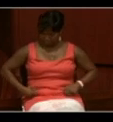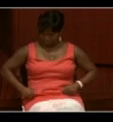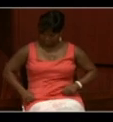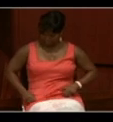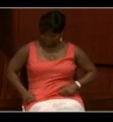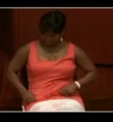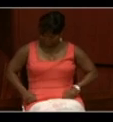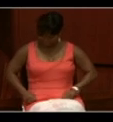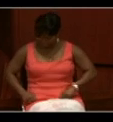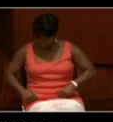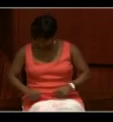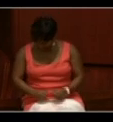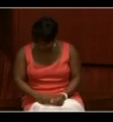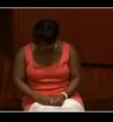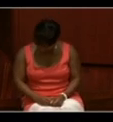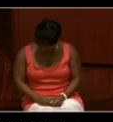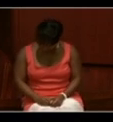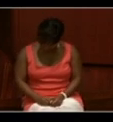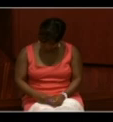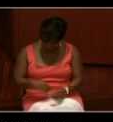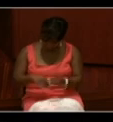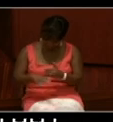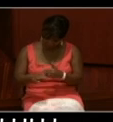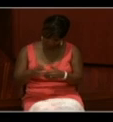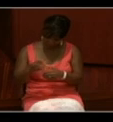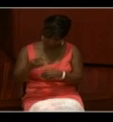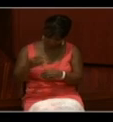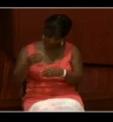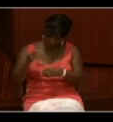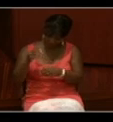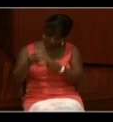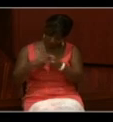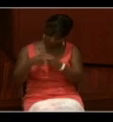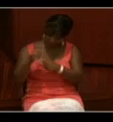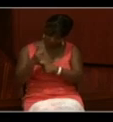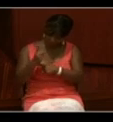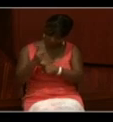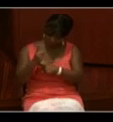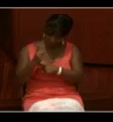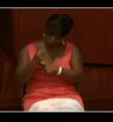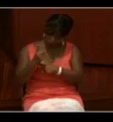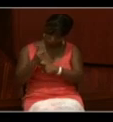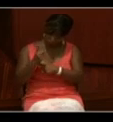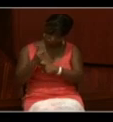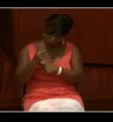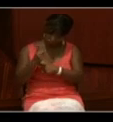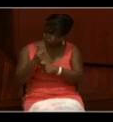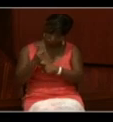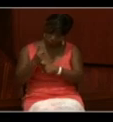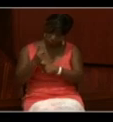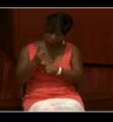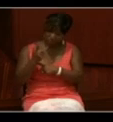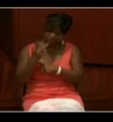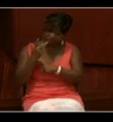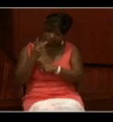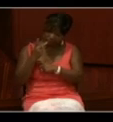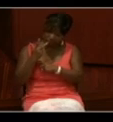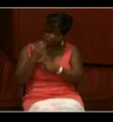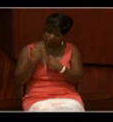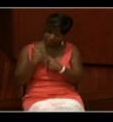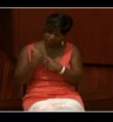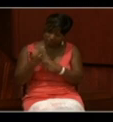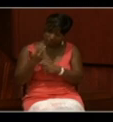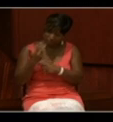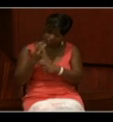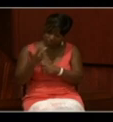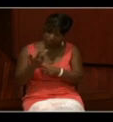Okay. So in the holdings here at Archives One, there are basically three eras